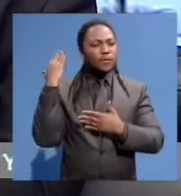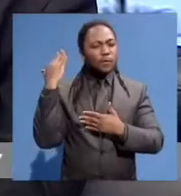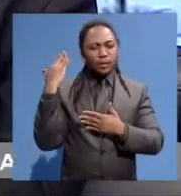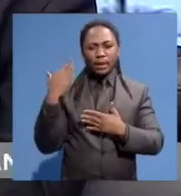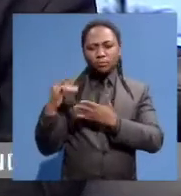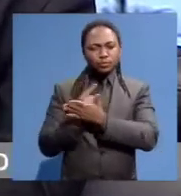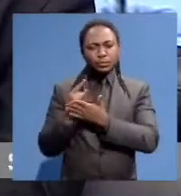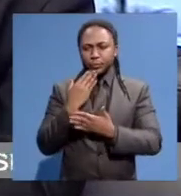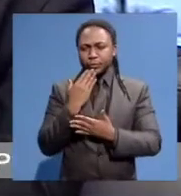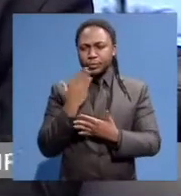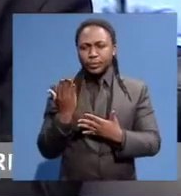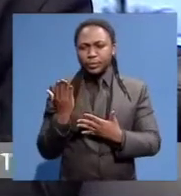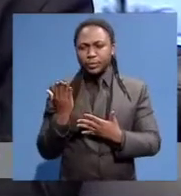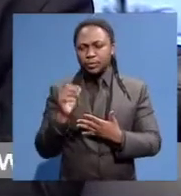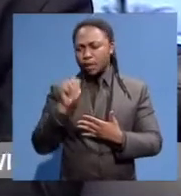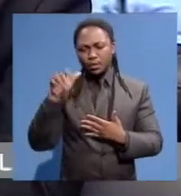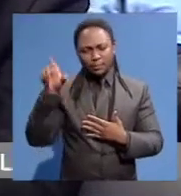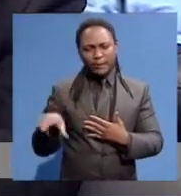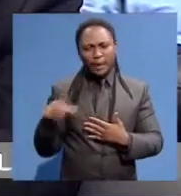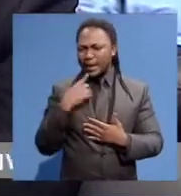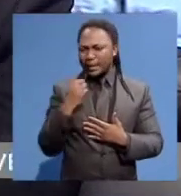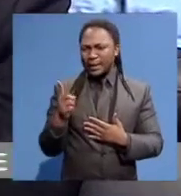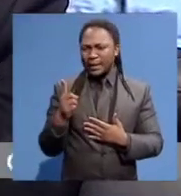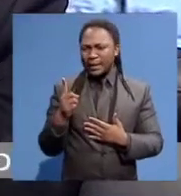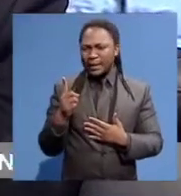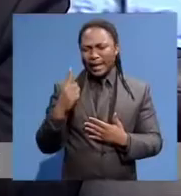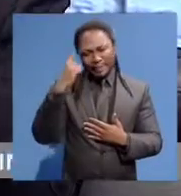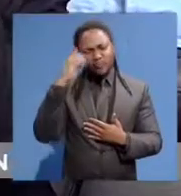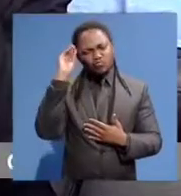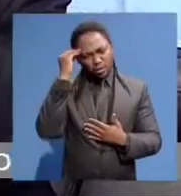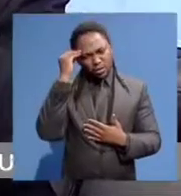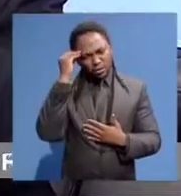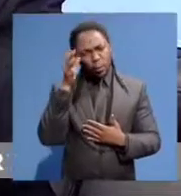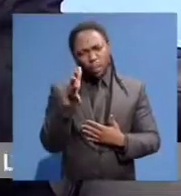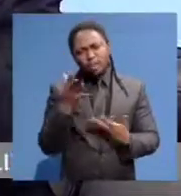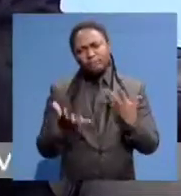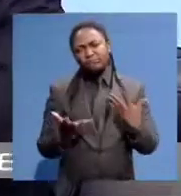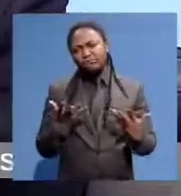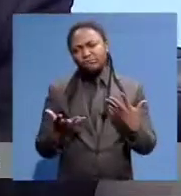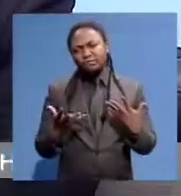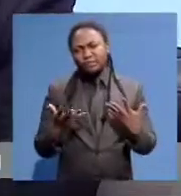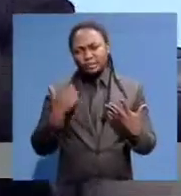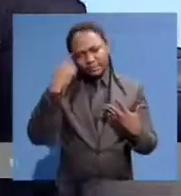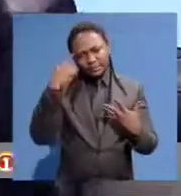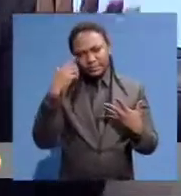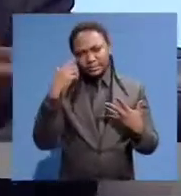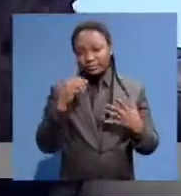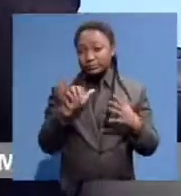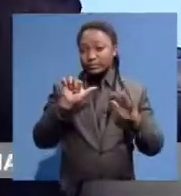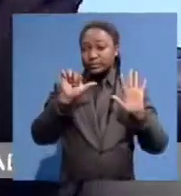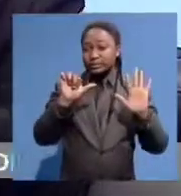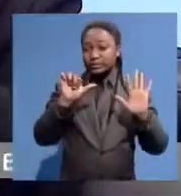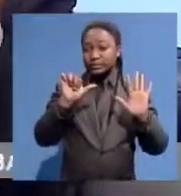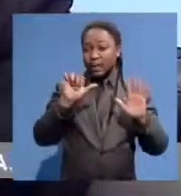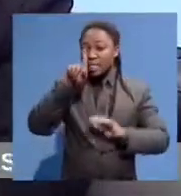someone and I said, it would be very interesting to think 6,000 years